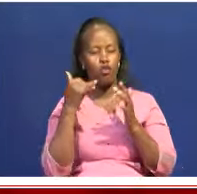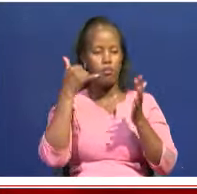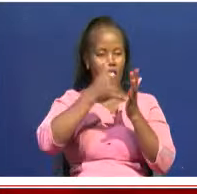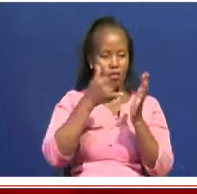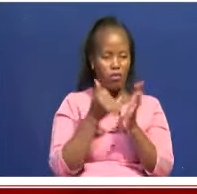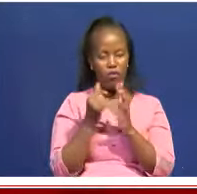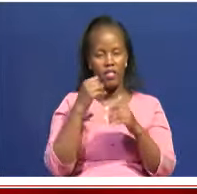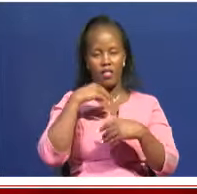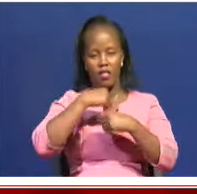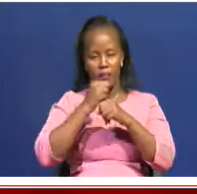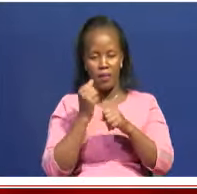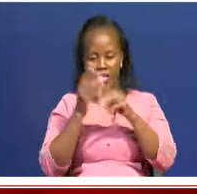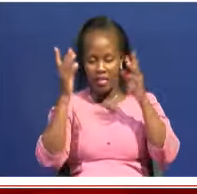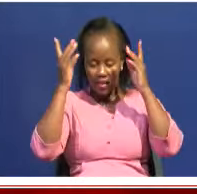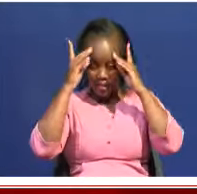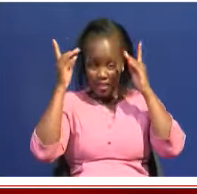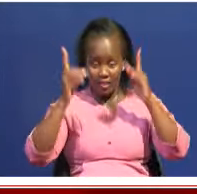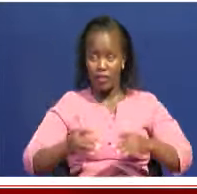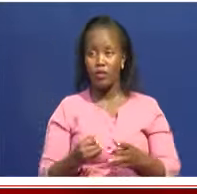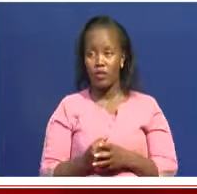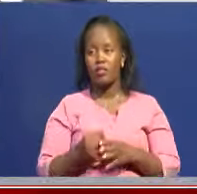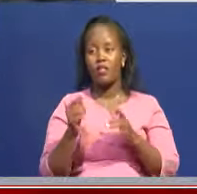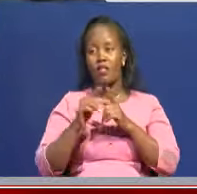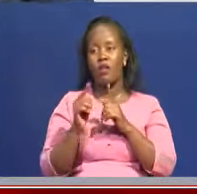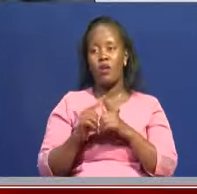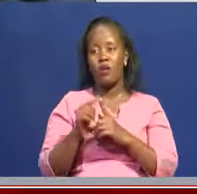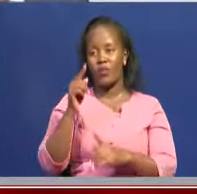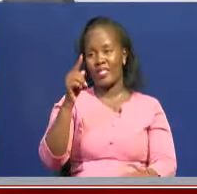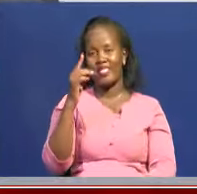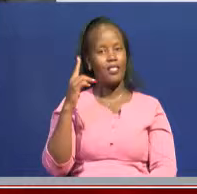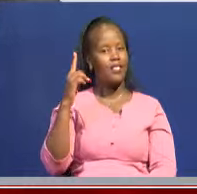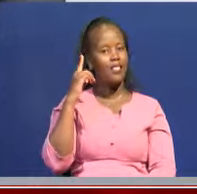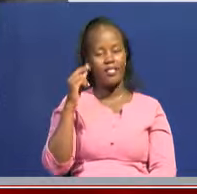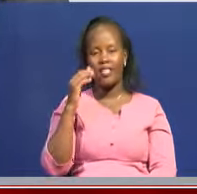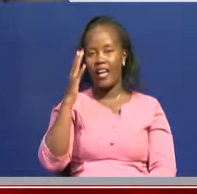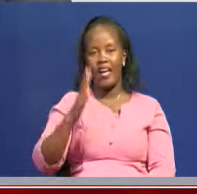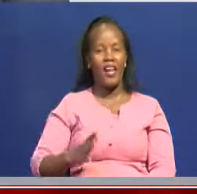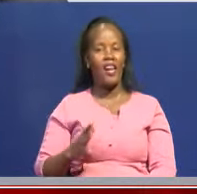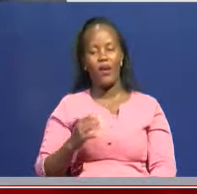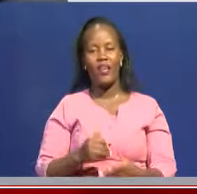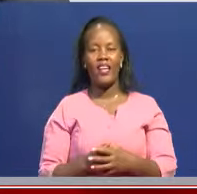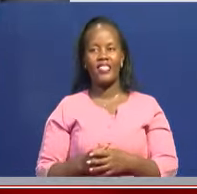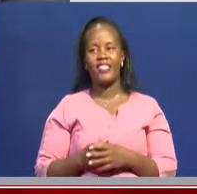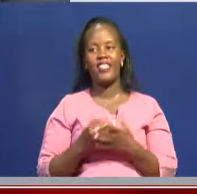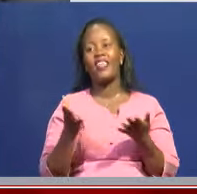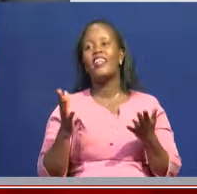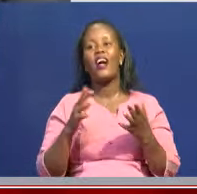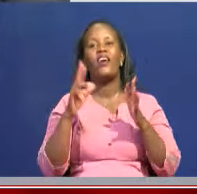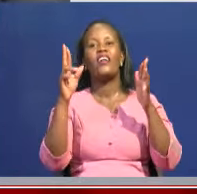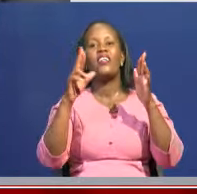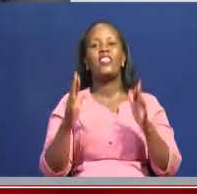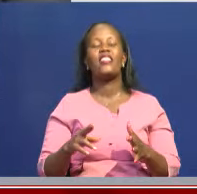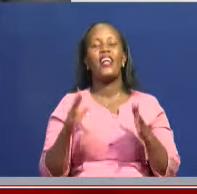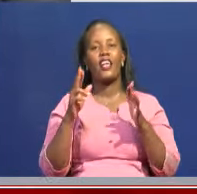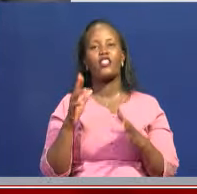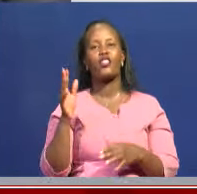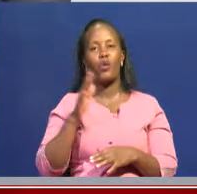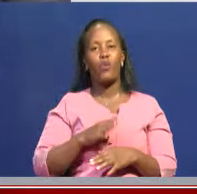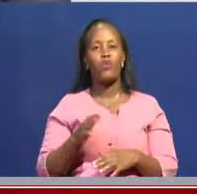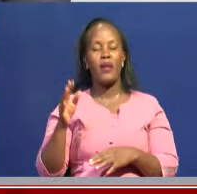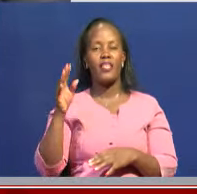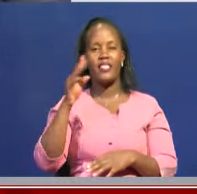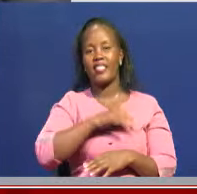help empower other women. And you're a lawyer. Oh yeah, I'm a lawyer, yeah, that too. So, it's International Women's Day on Friday.